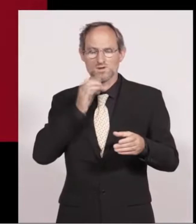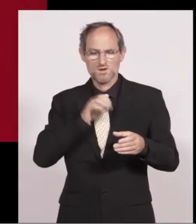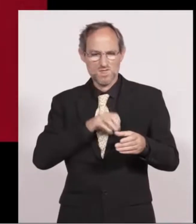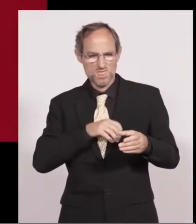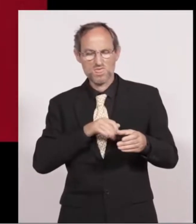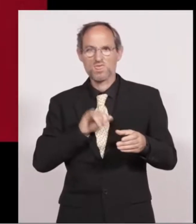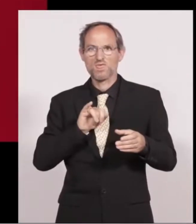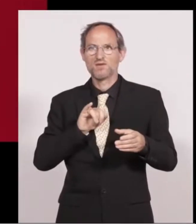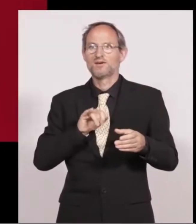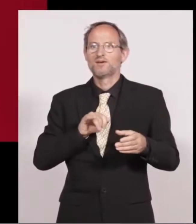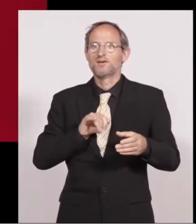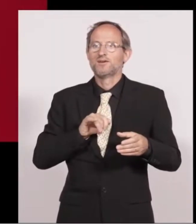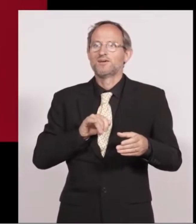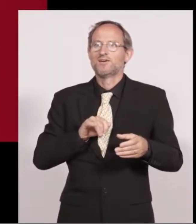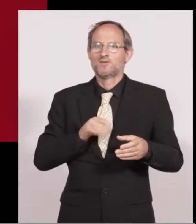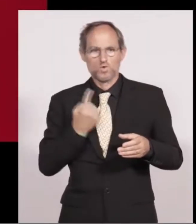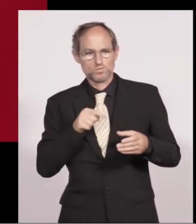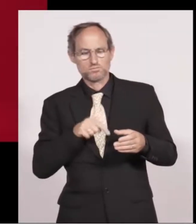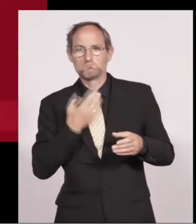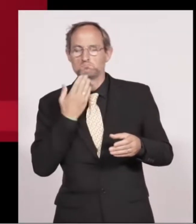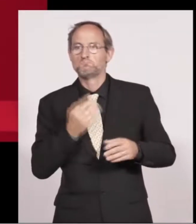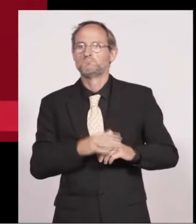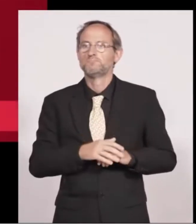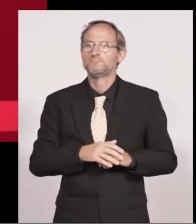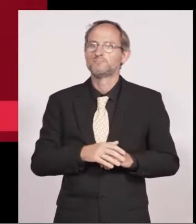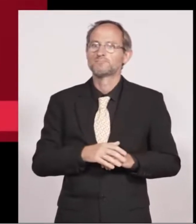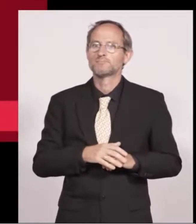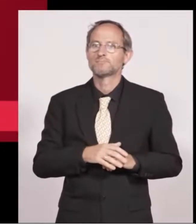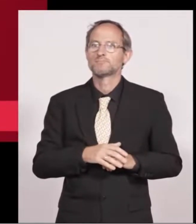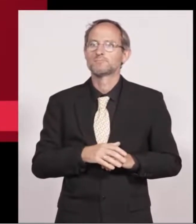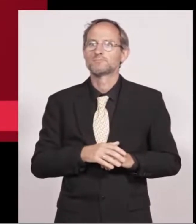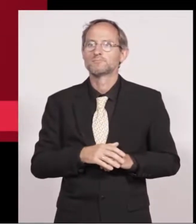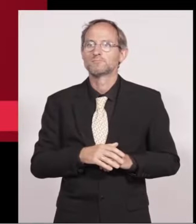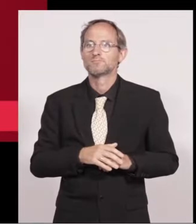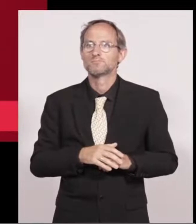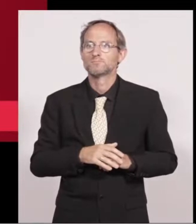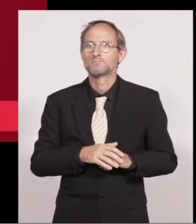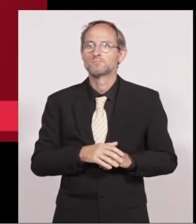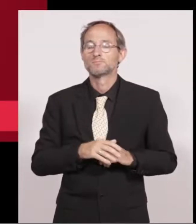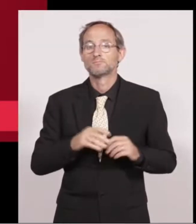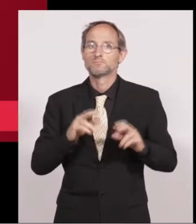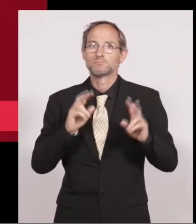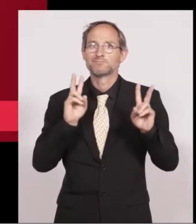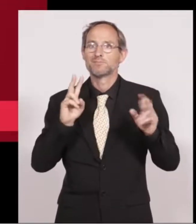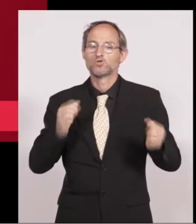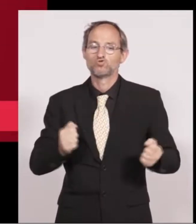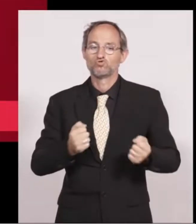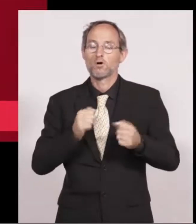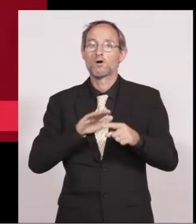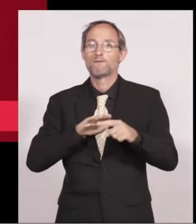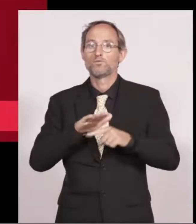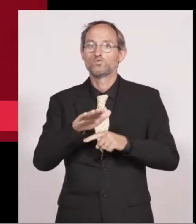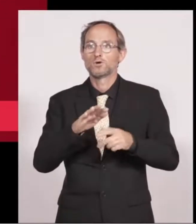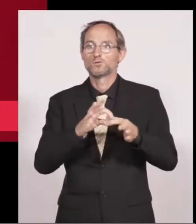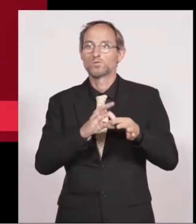right stronger future together